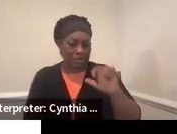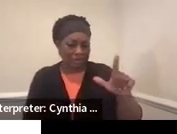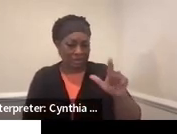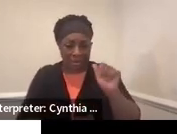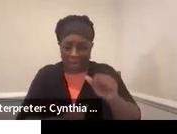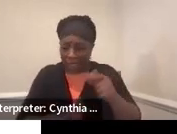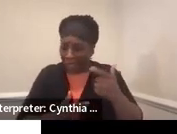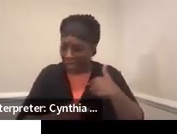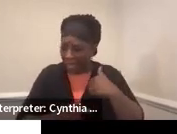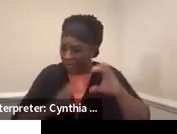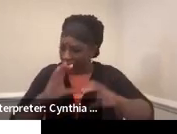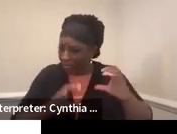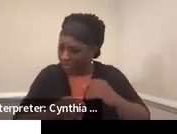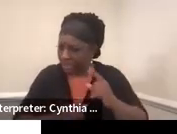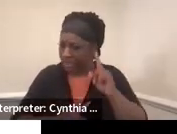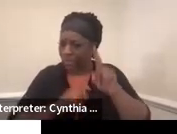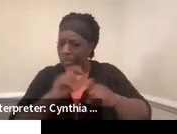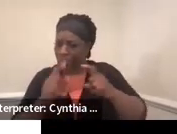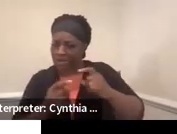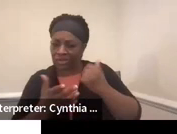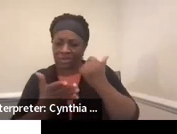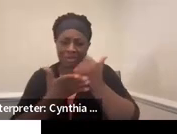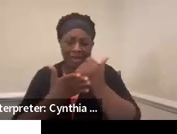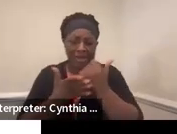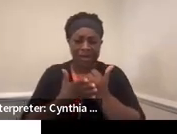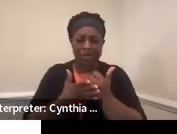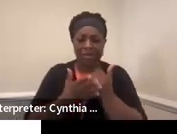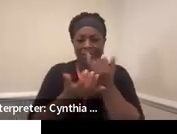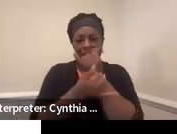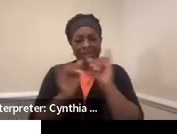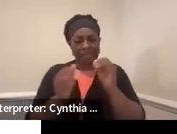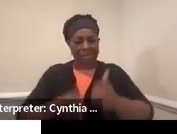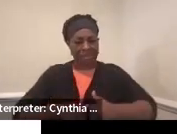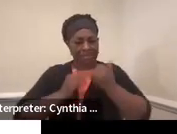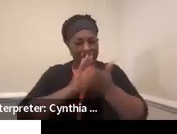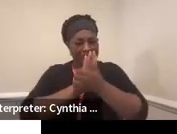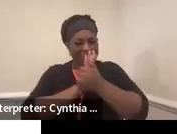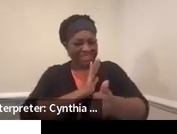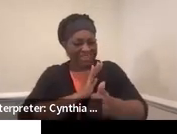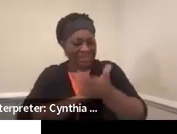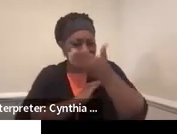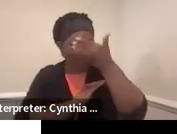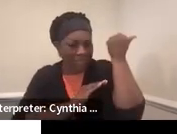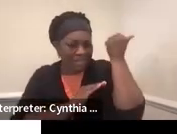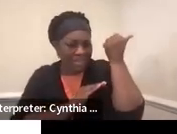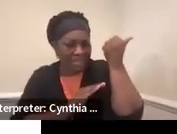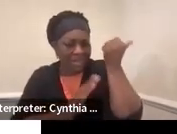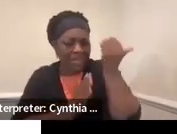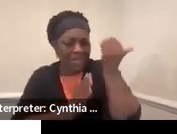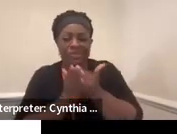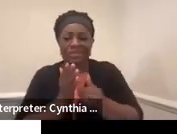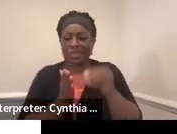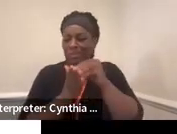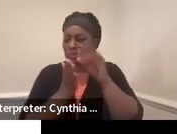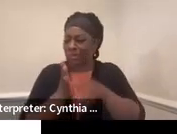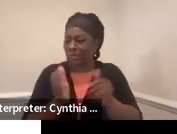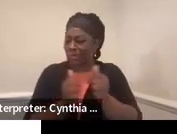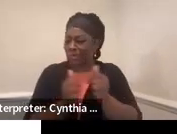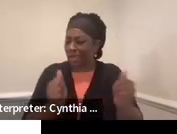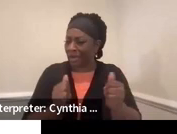they ask questions if they need help? What are their independent living skills? And don't forget that even kids who don't have disabilities